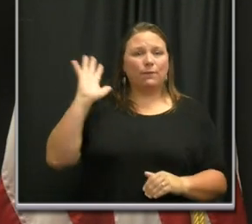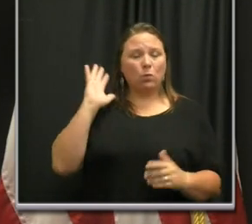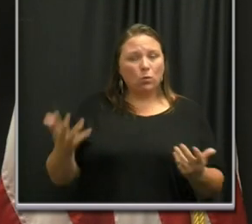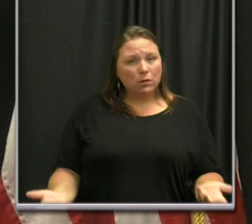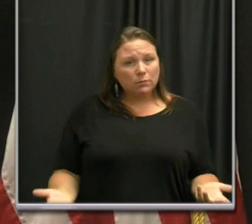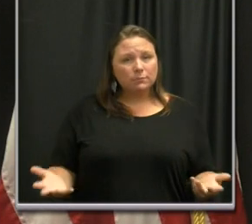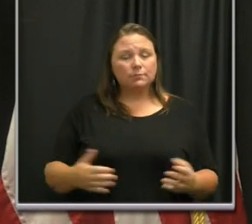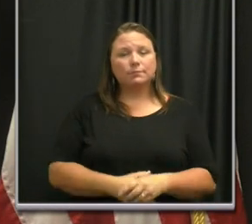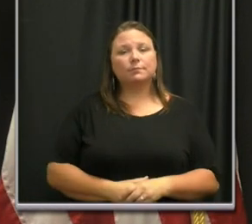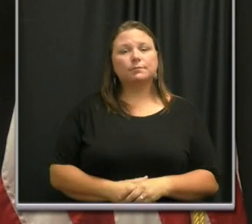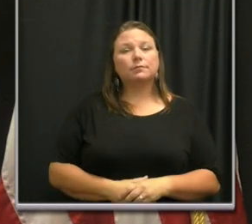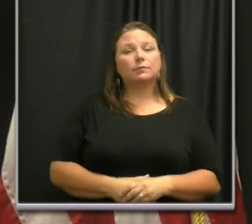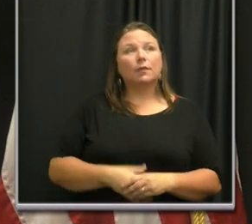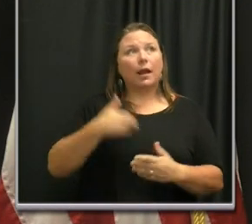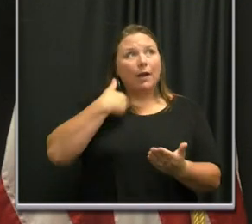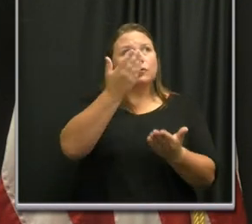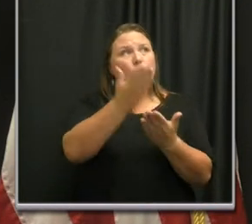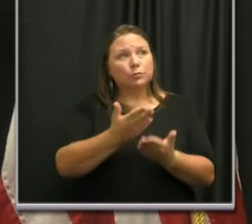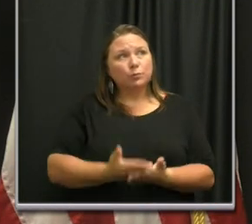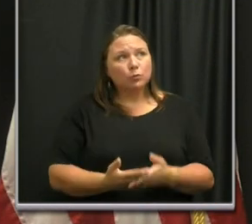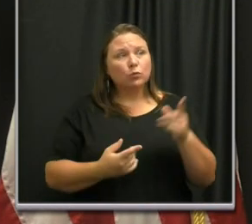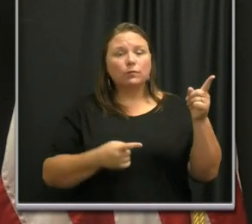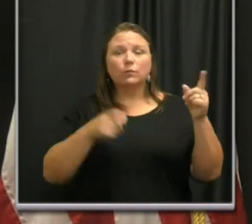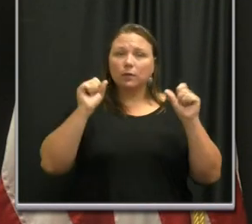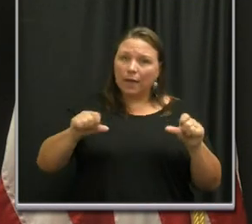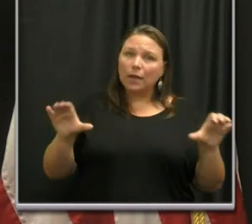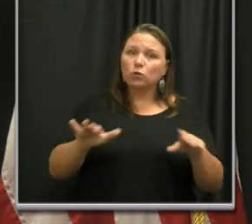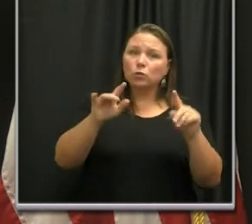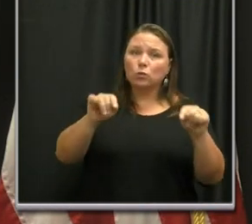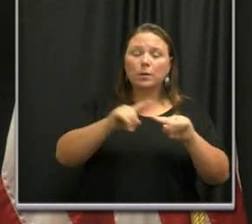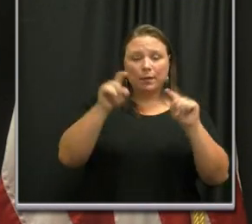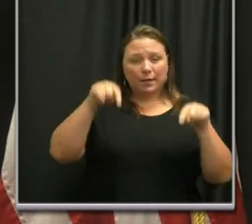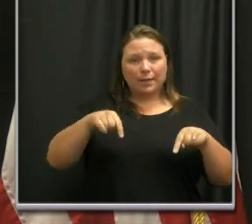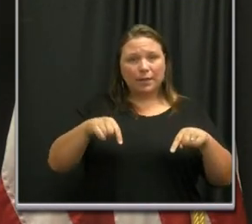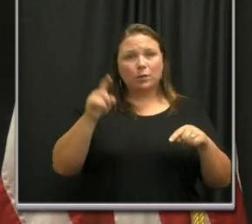it can be done. We just have to do it here.